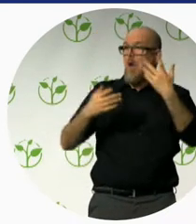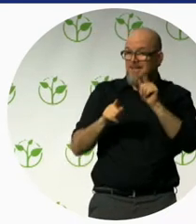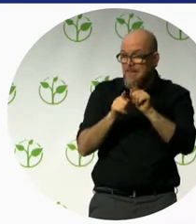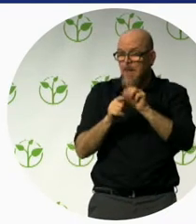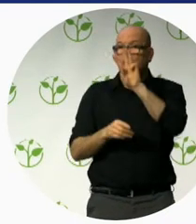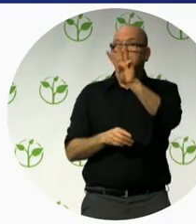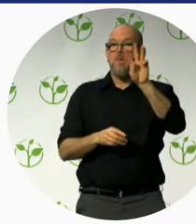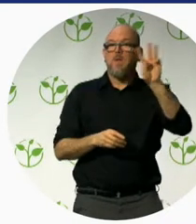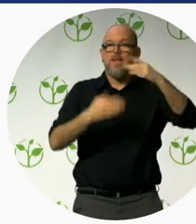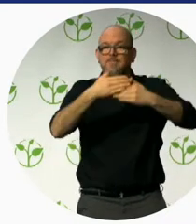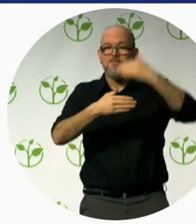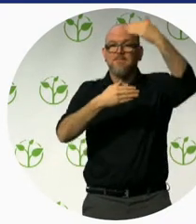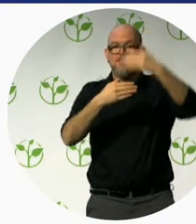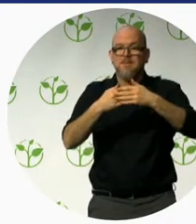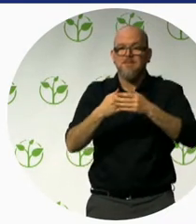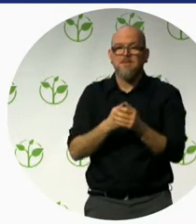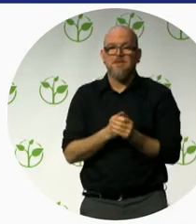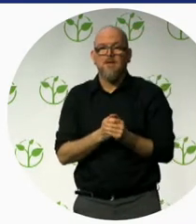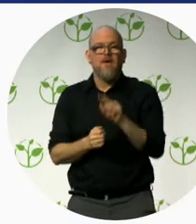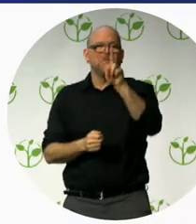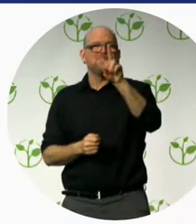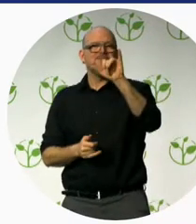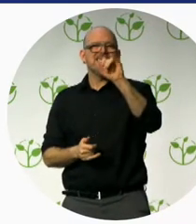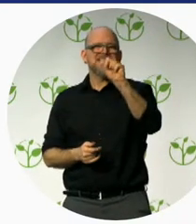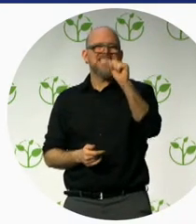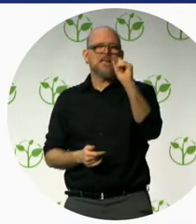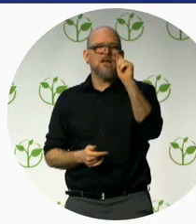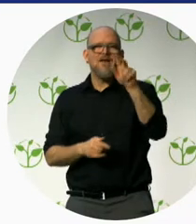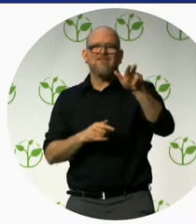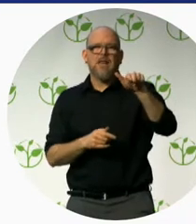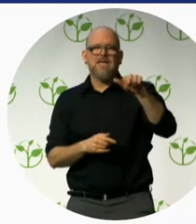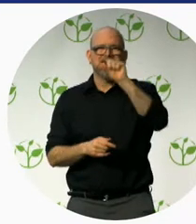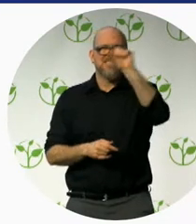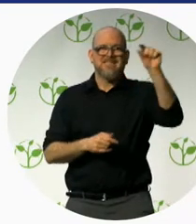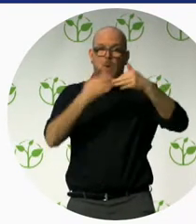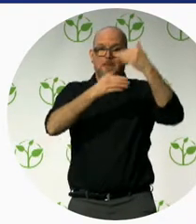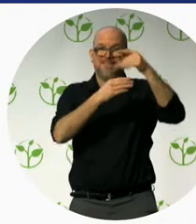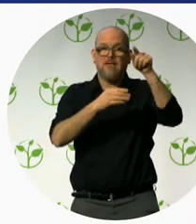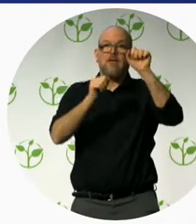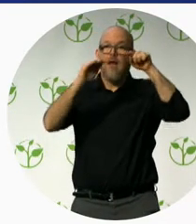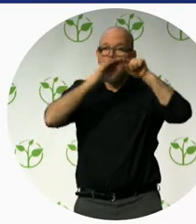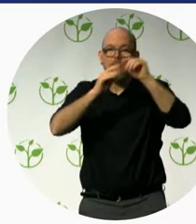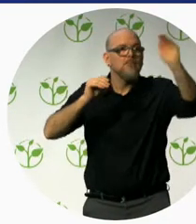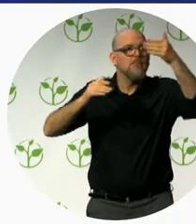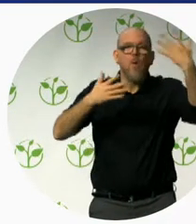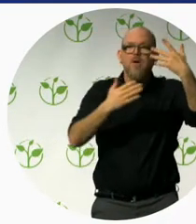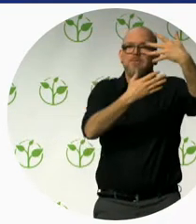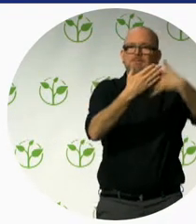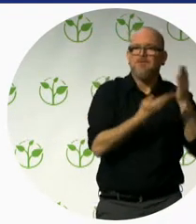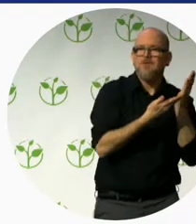same. And we'll do this year two more cities. Two more art cities will do the same with our support later this year too.